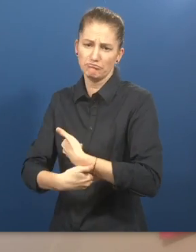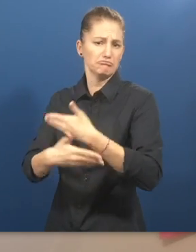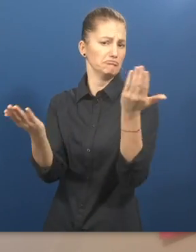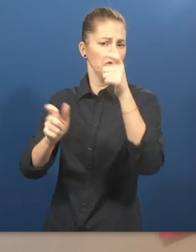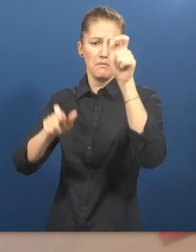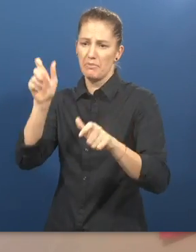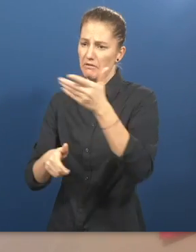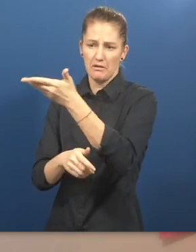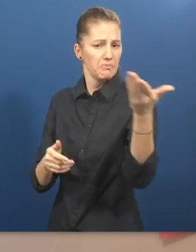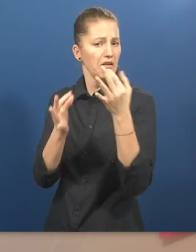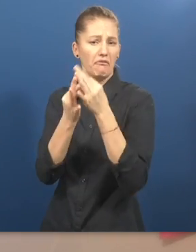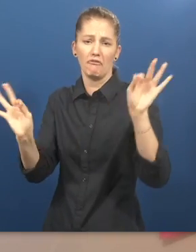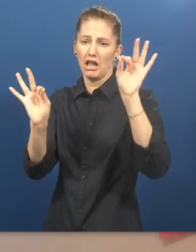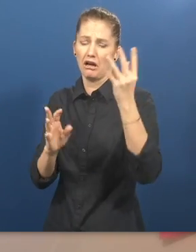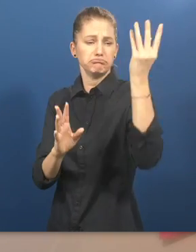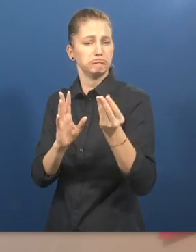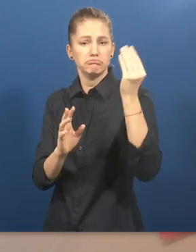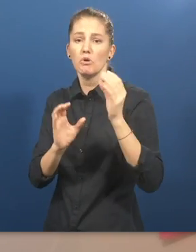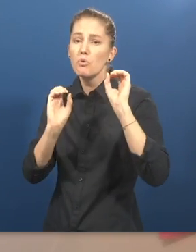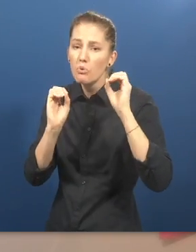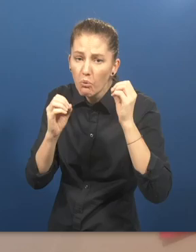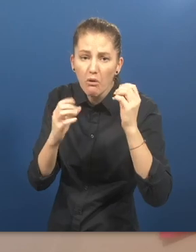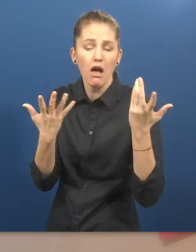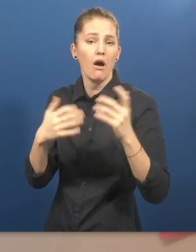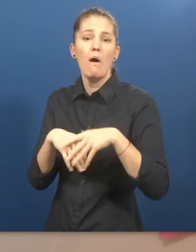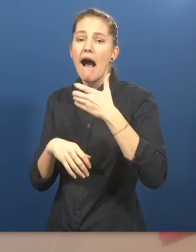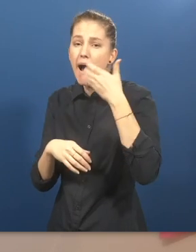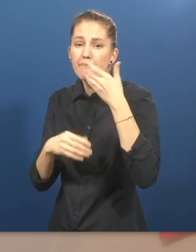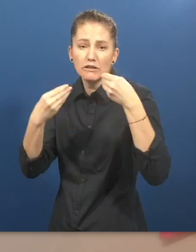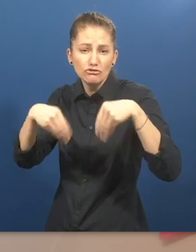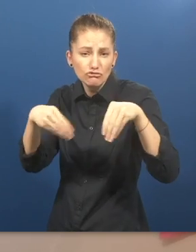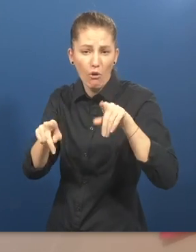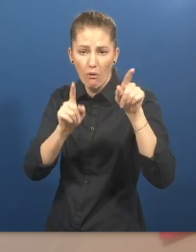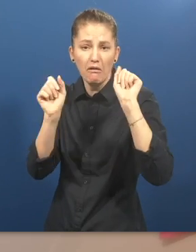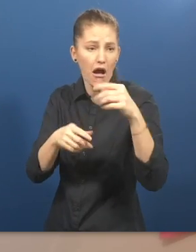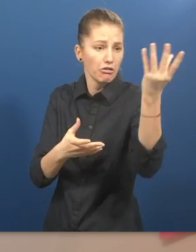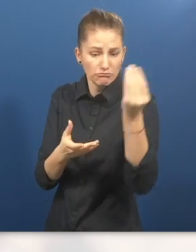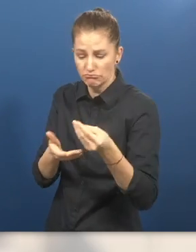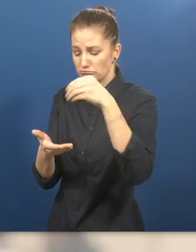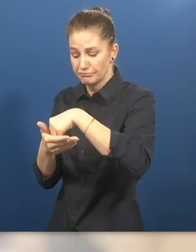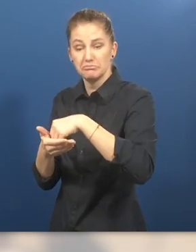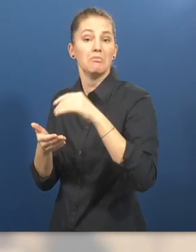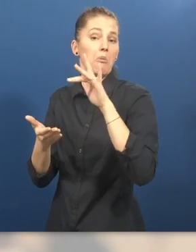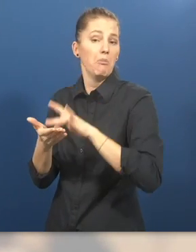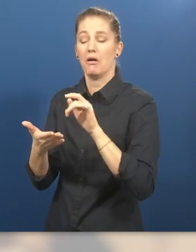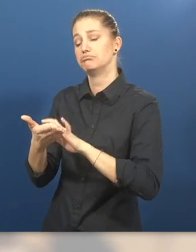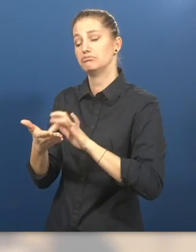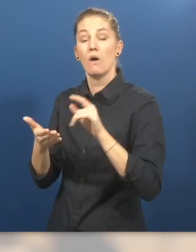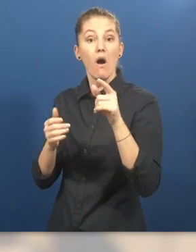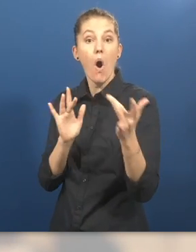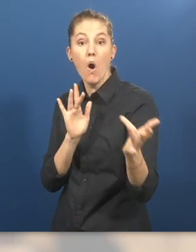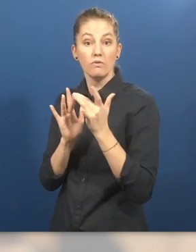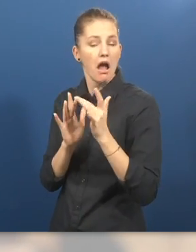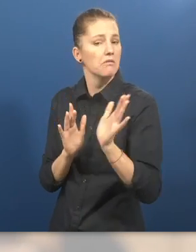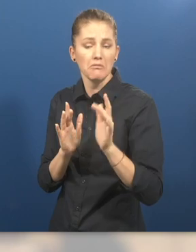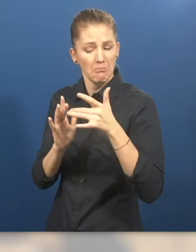downloaded for free in the Google and Apple store, and once downloaded, it's available offline. What is next for